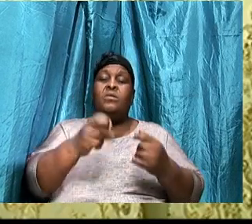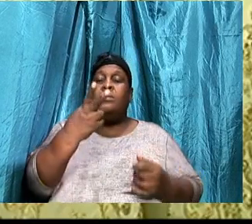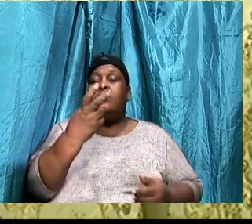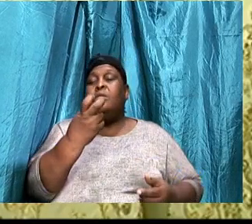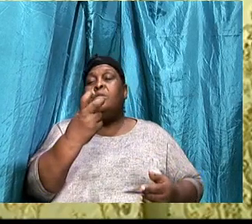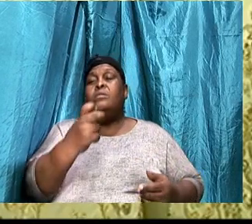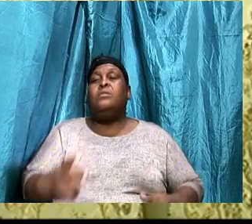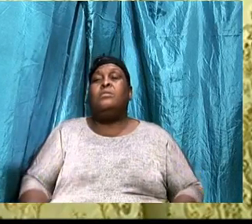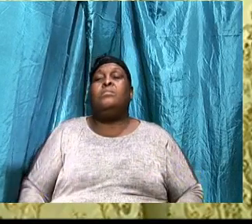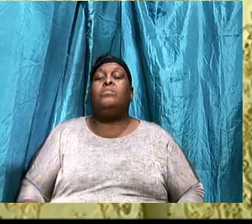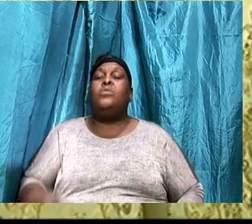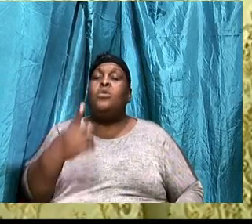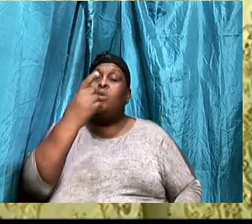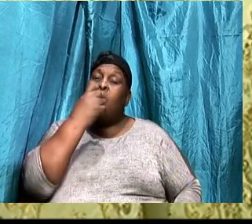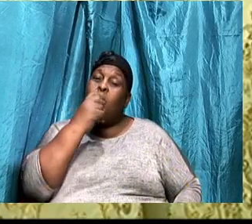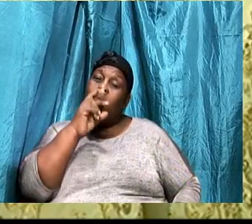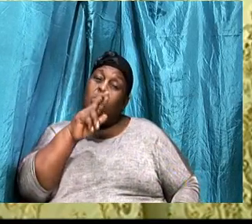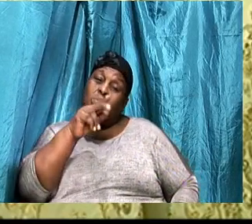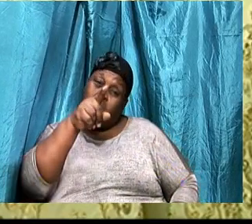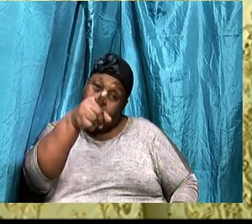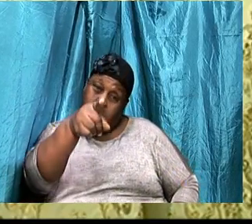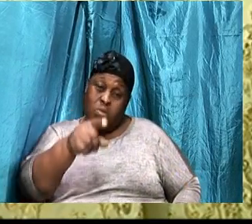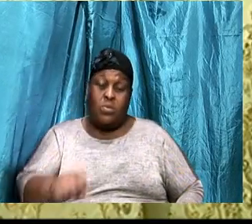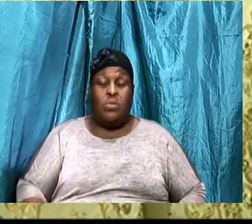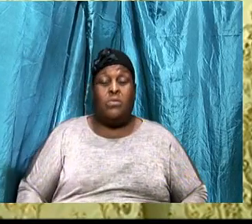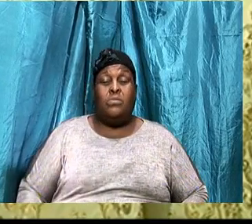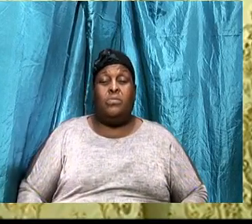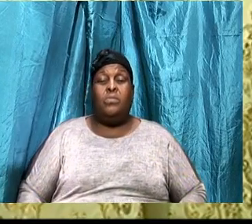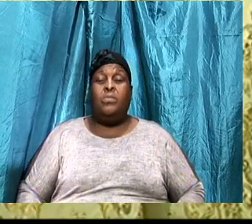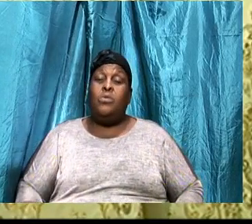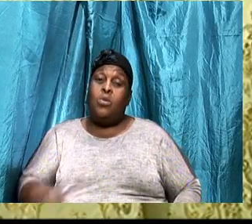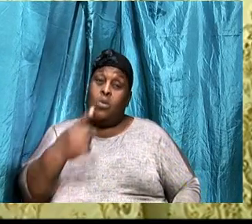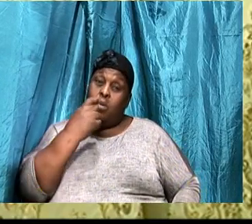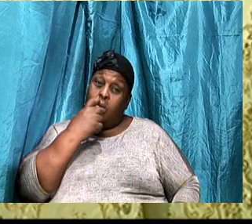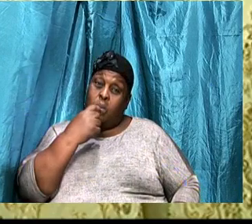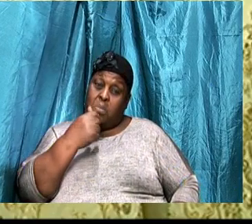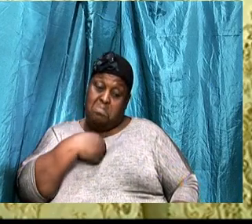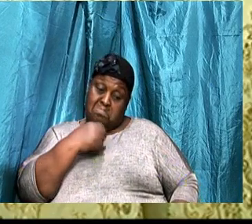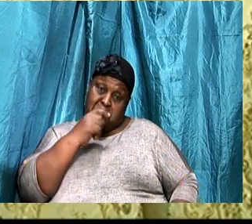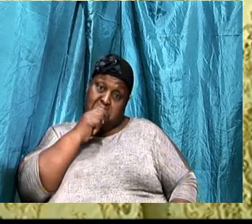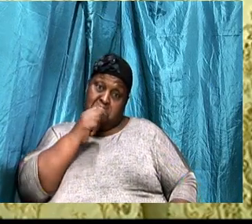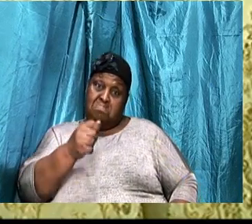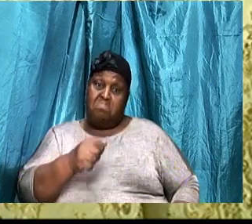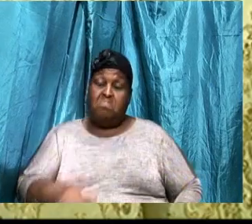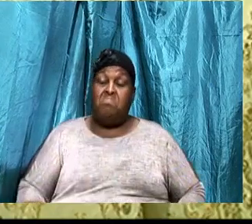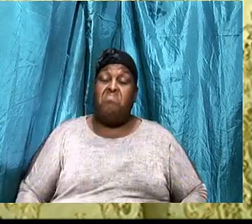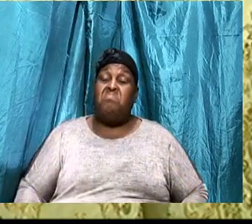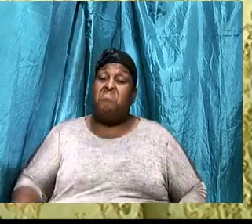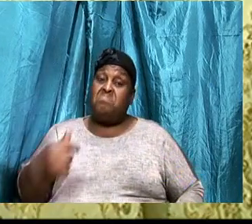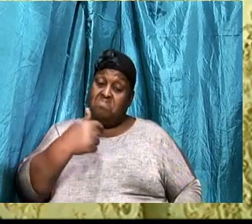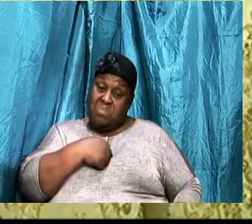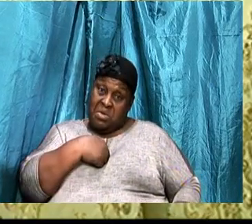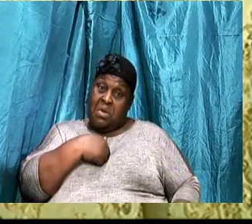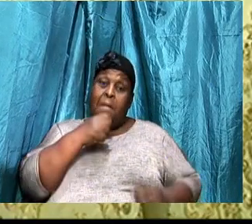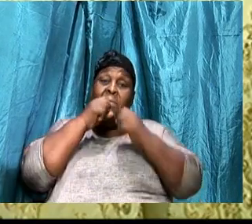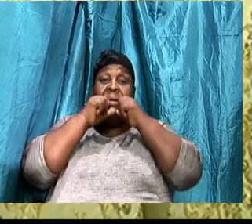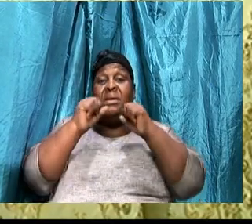are you? Who am I? I am blessed.